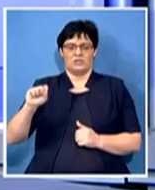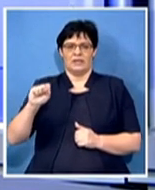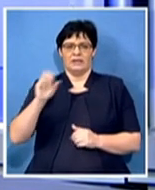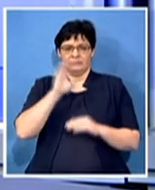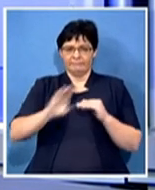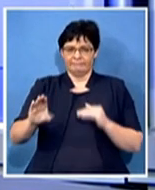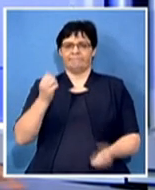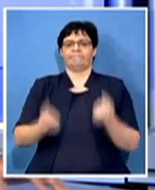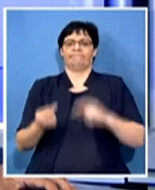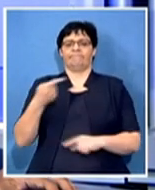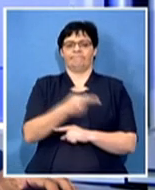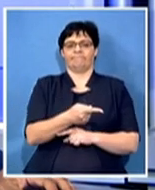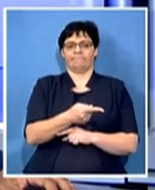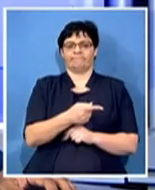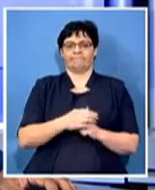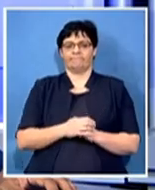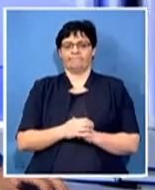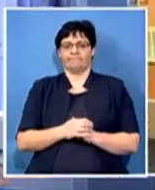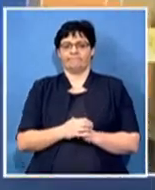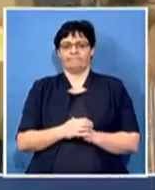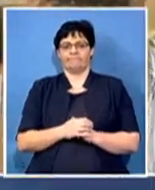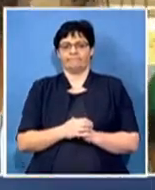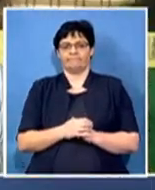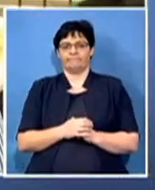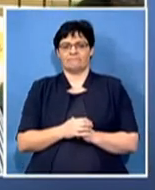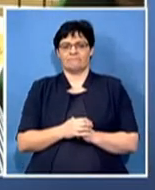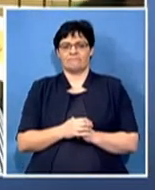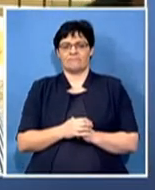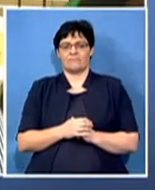is live for us today. Palesa, very good morning to you. What's the latest?